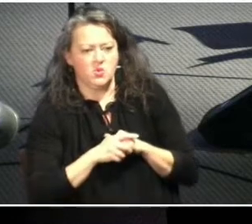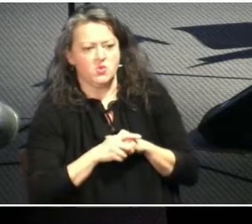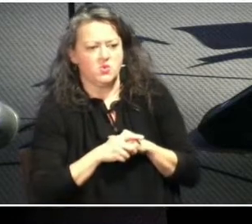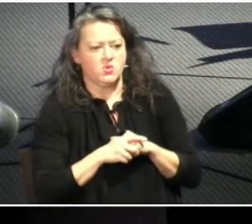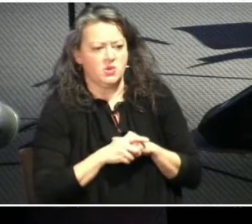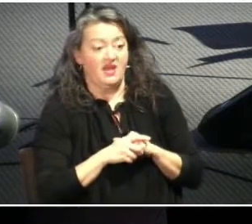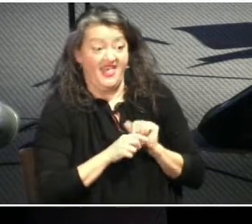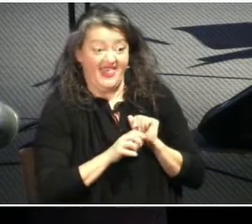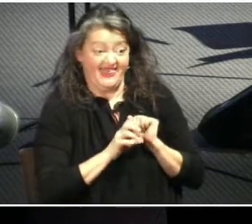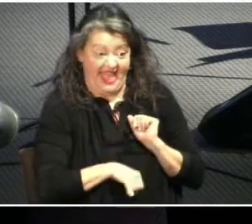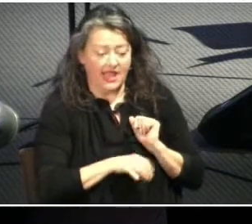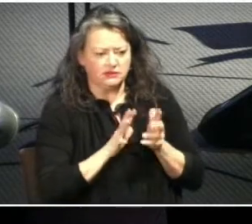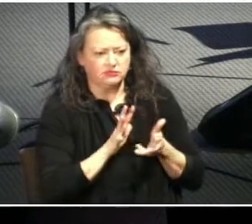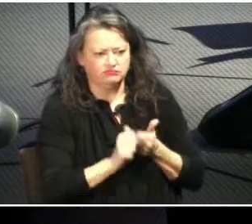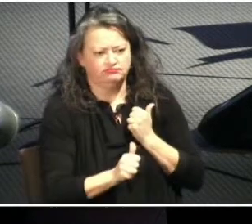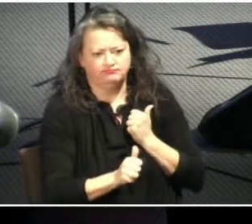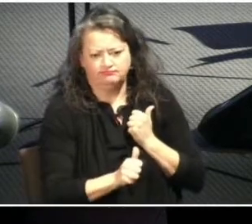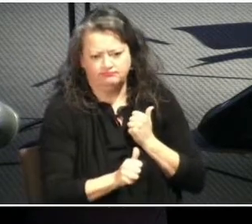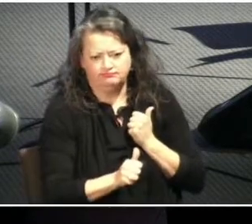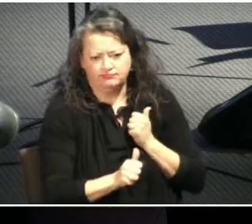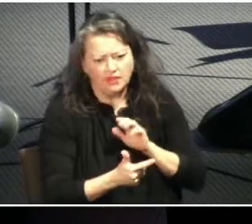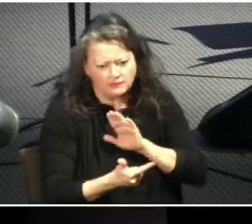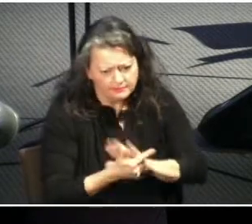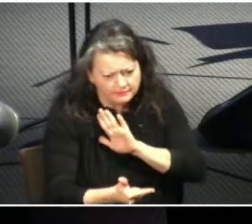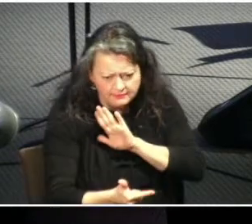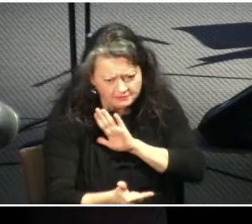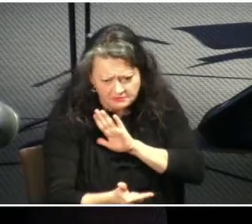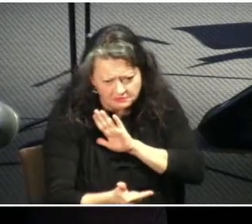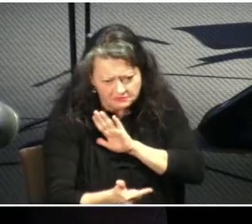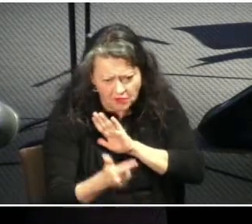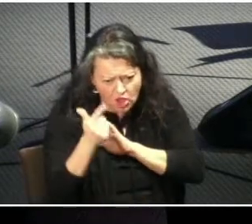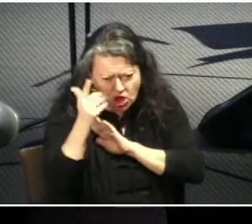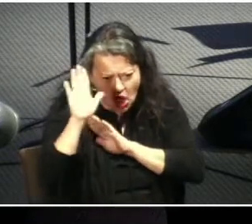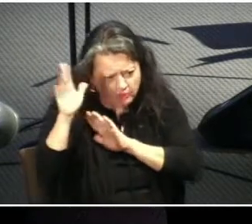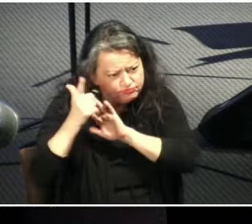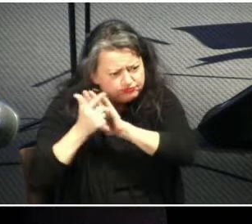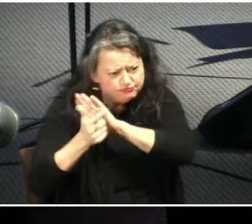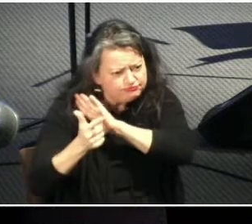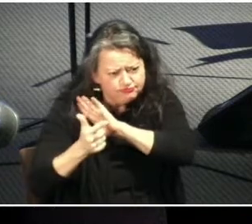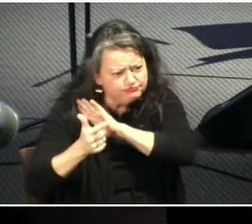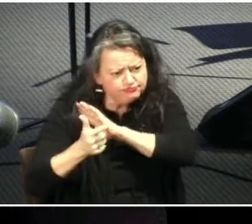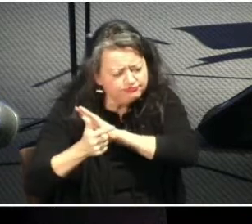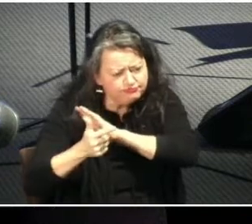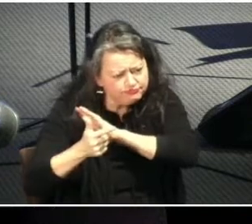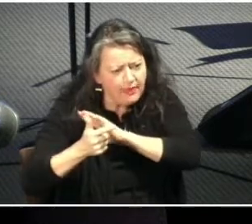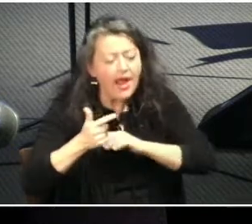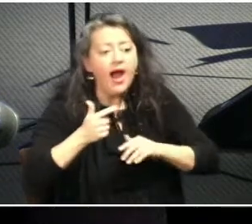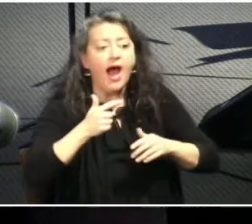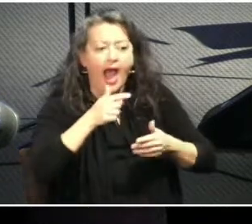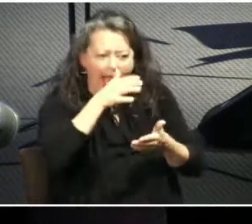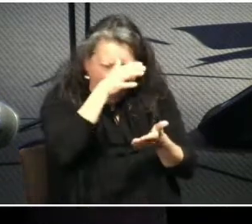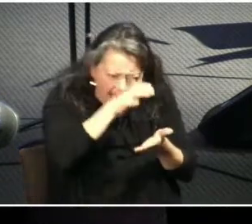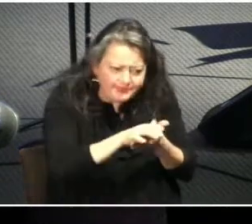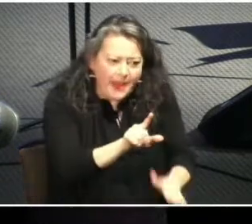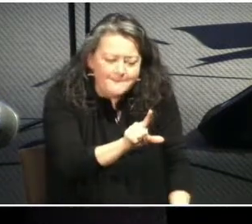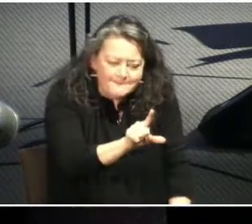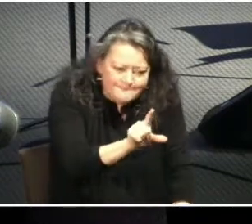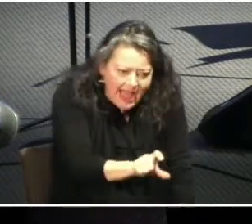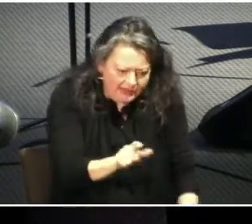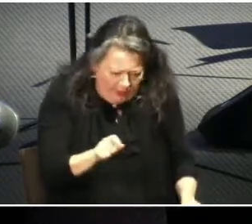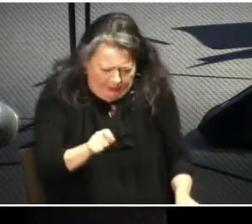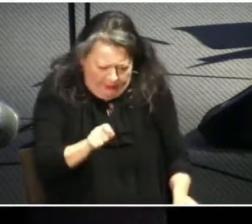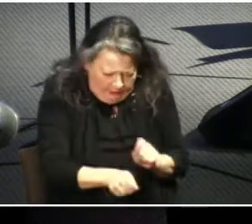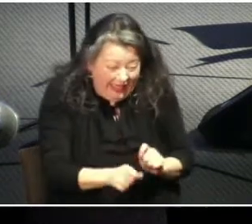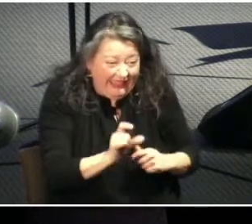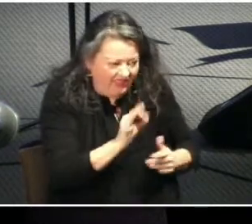Such harshness is forbidden by God. Husbands need to repent of any harshness towards